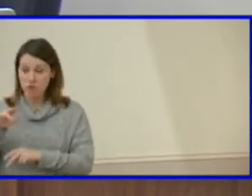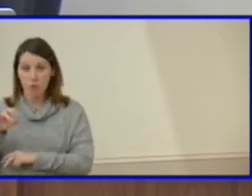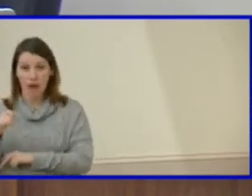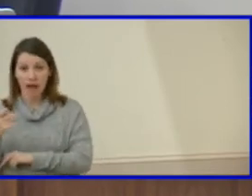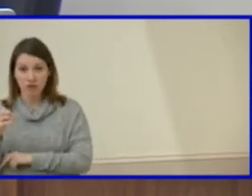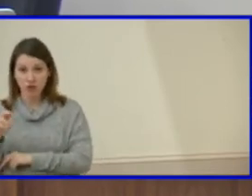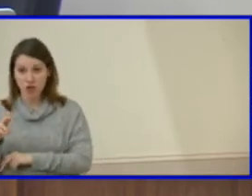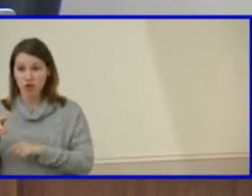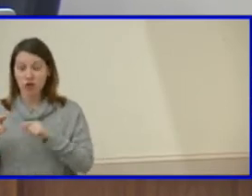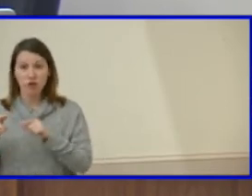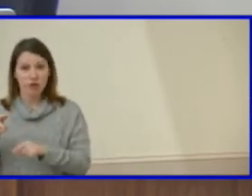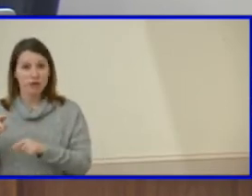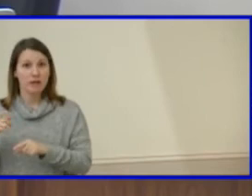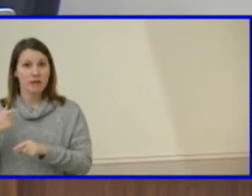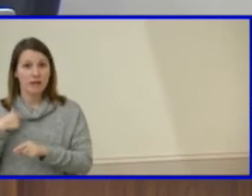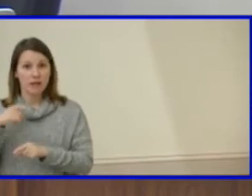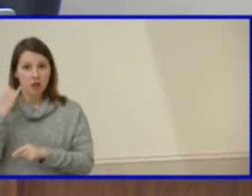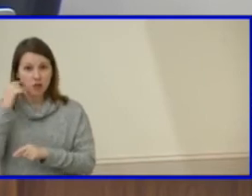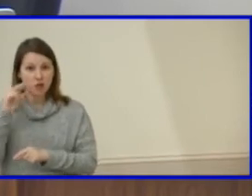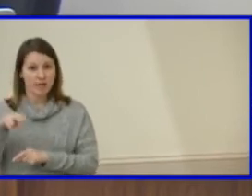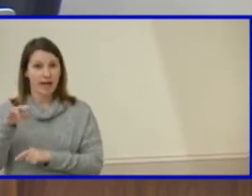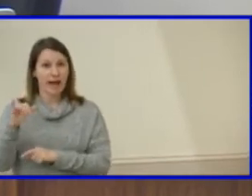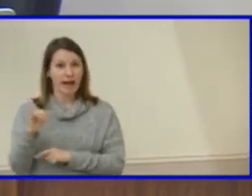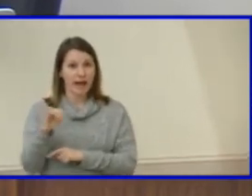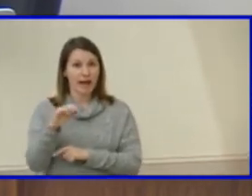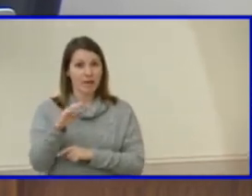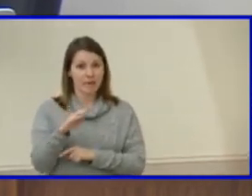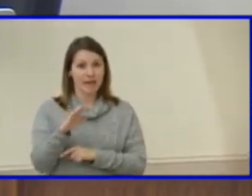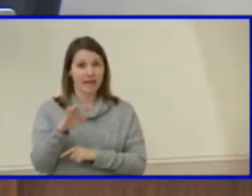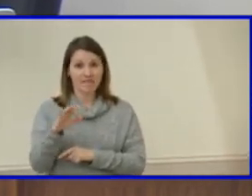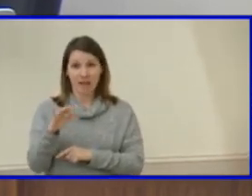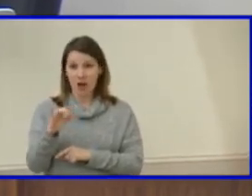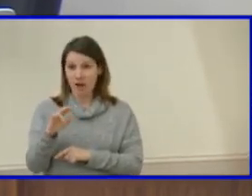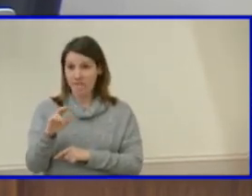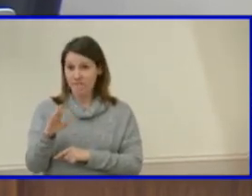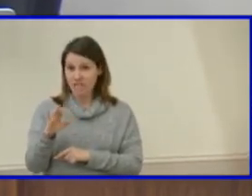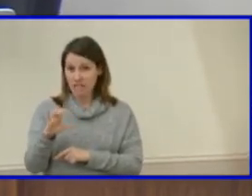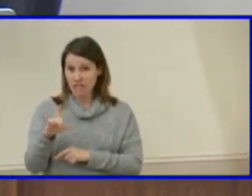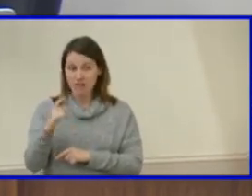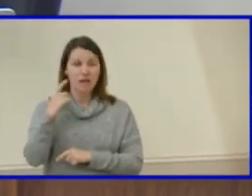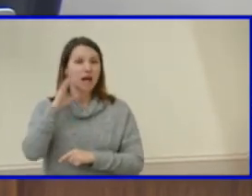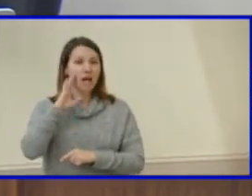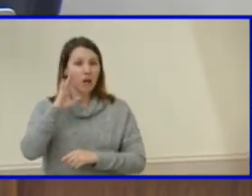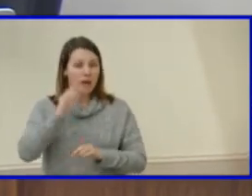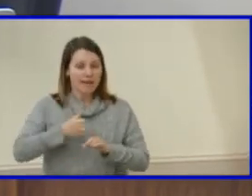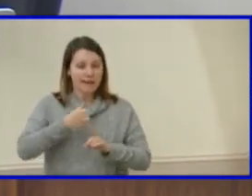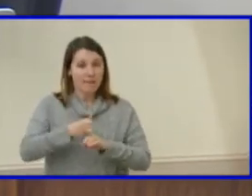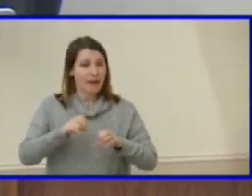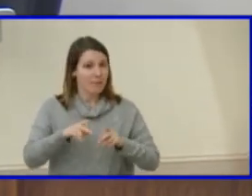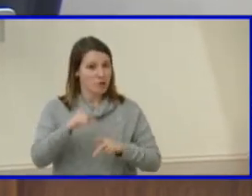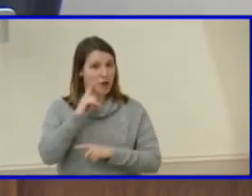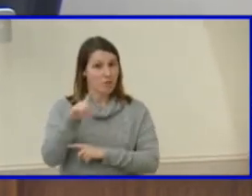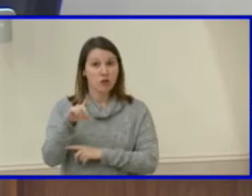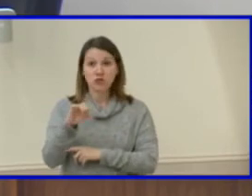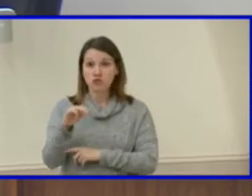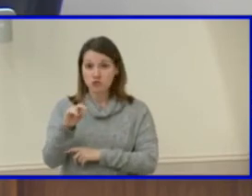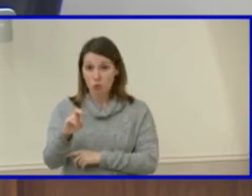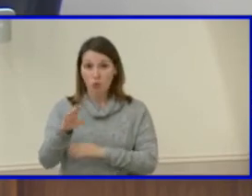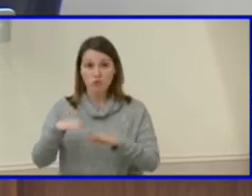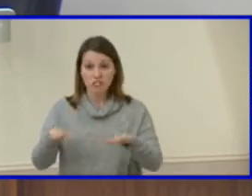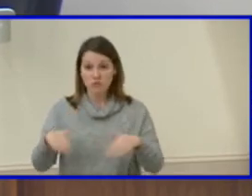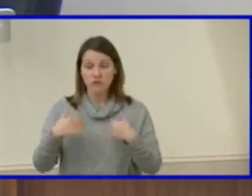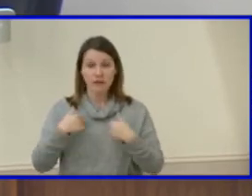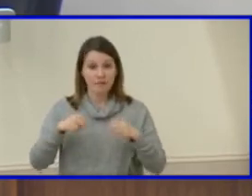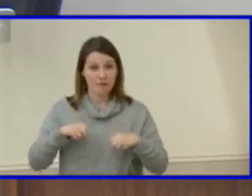Wilder and IB at Fairfield impact the opportunity for the zone children to have an opportunity